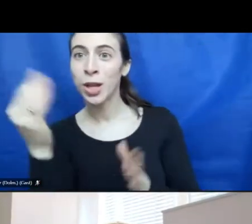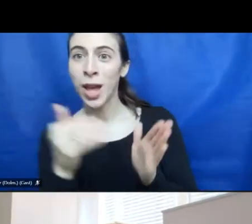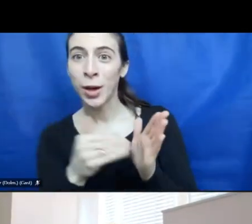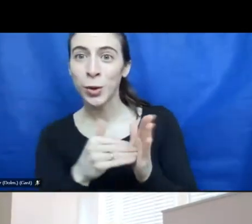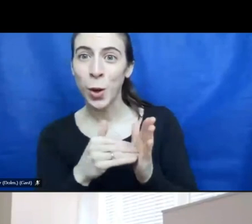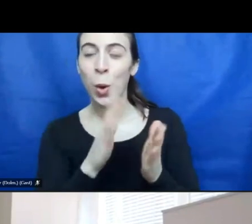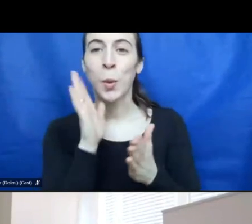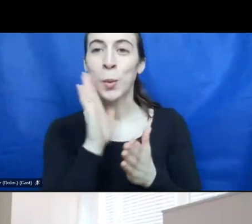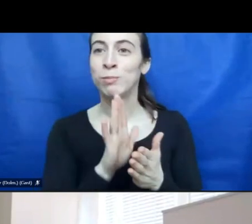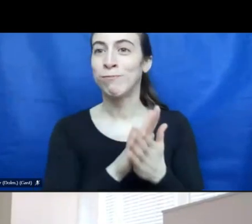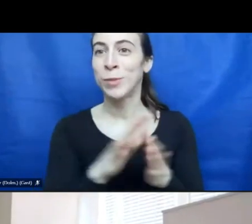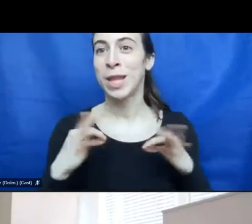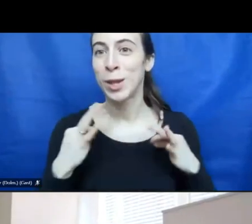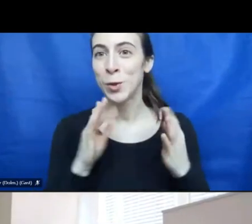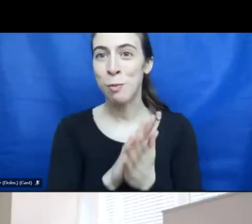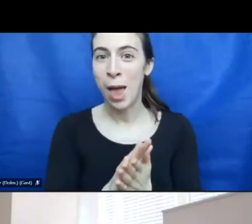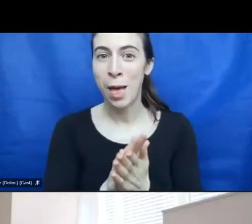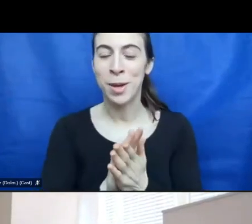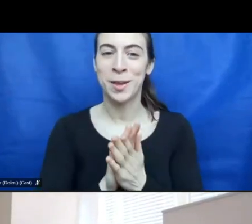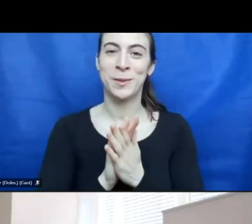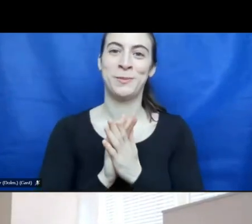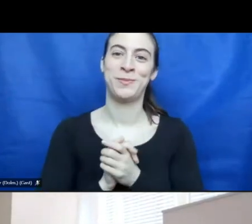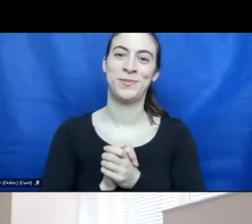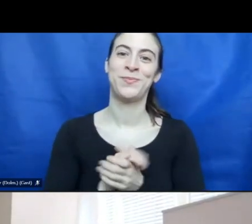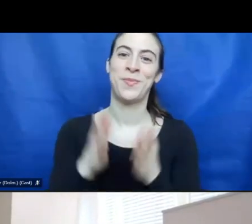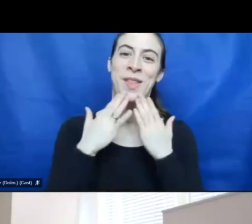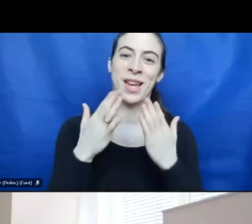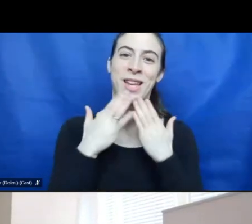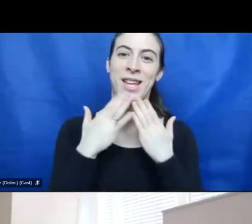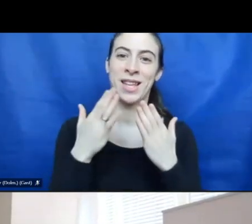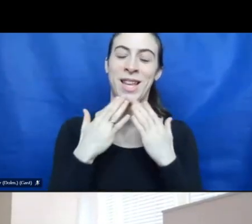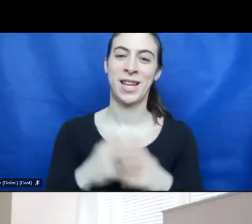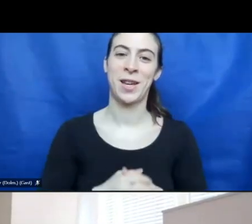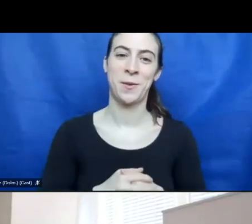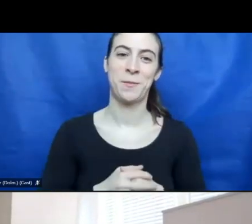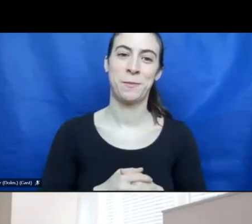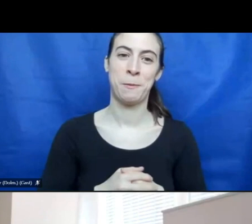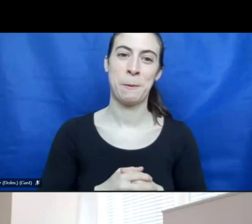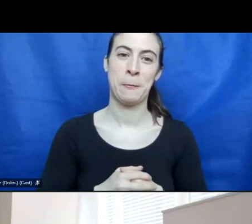safe. Thank you very much. Thank you. Yeah. Thank you. Bye.